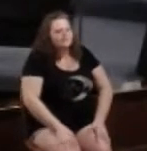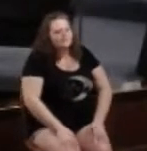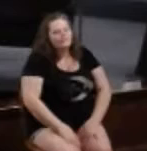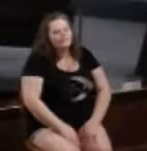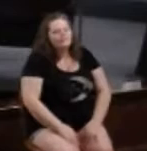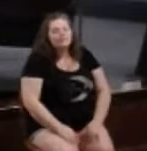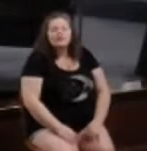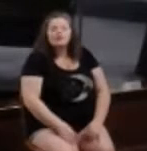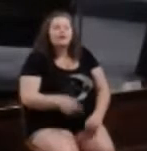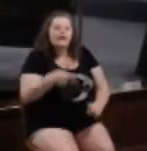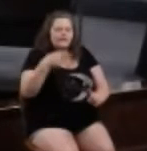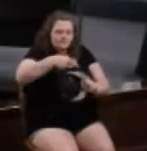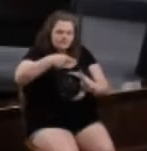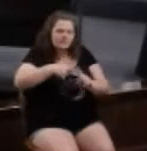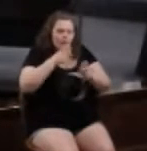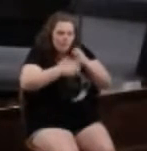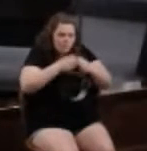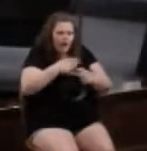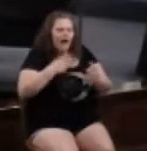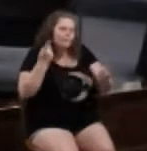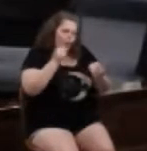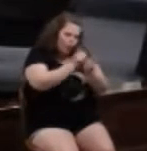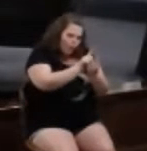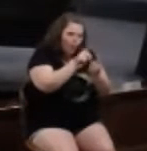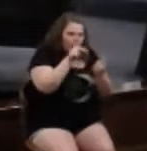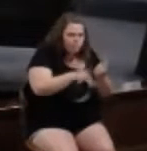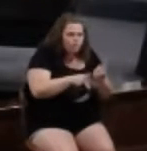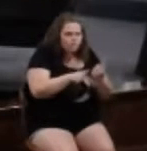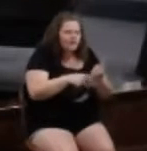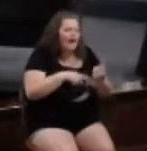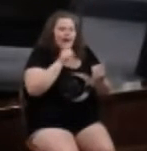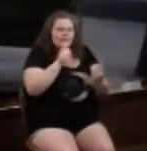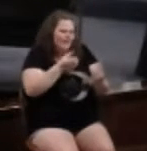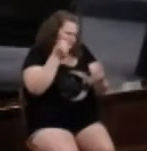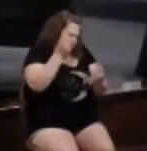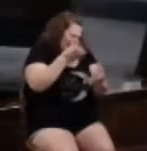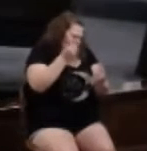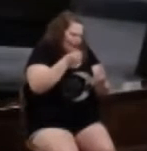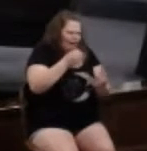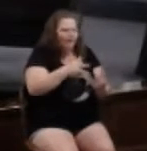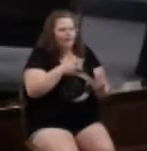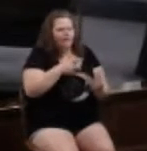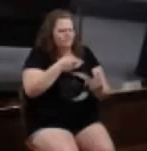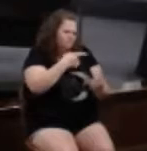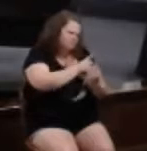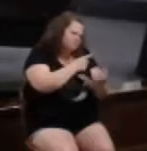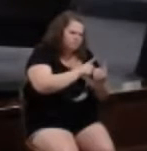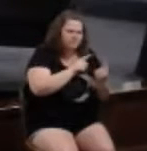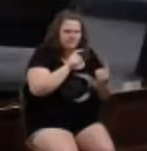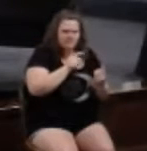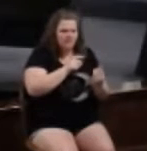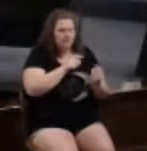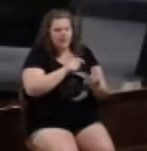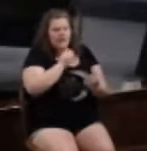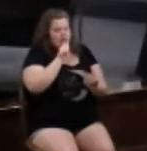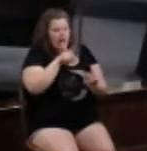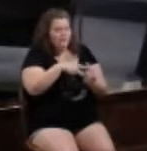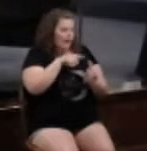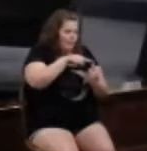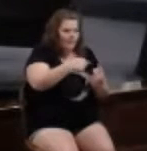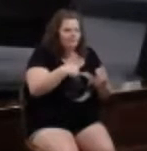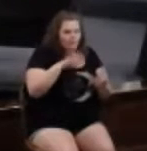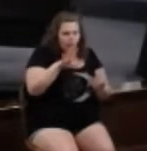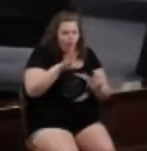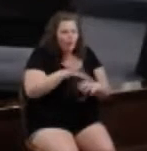It's about the issue. I'm going to go and talk to that person, not at that person. It's not about them and me. It's about the